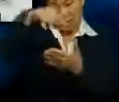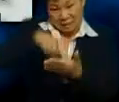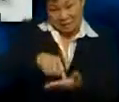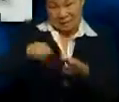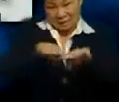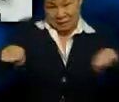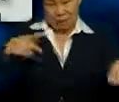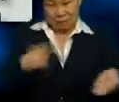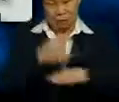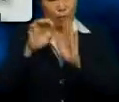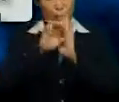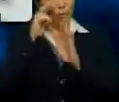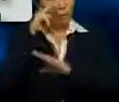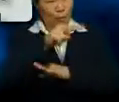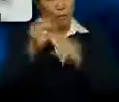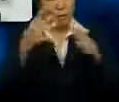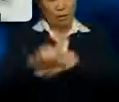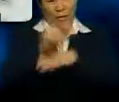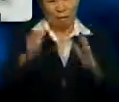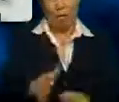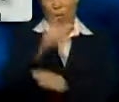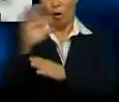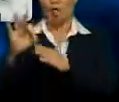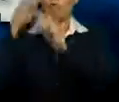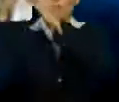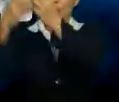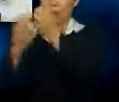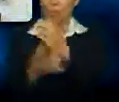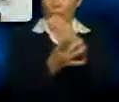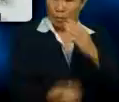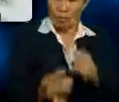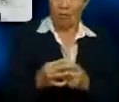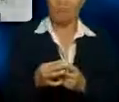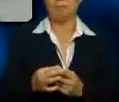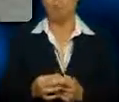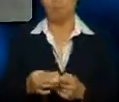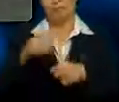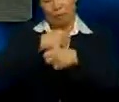bear witness to the many users of the palm oil, exceeding the production of oil.